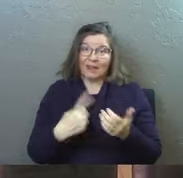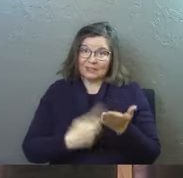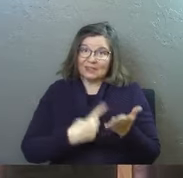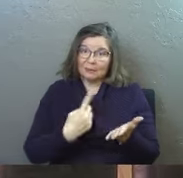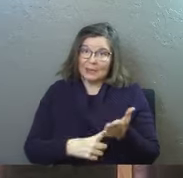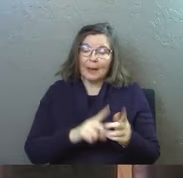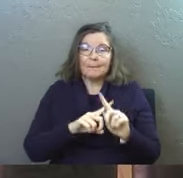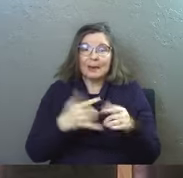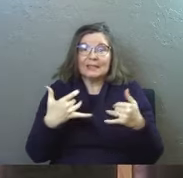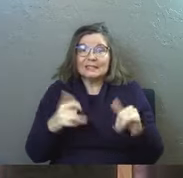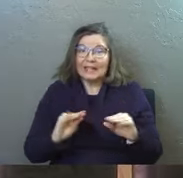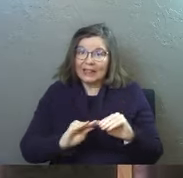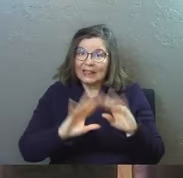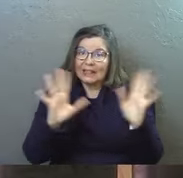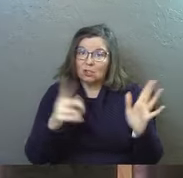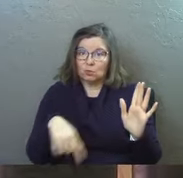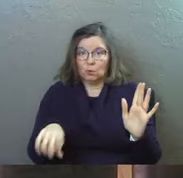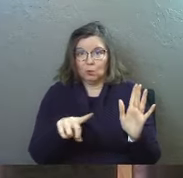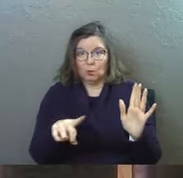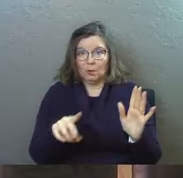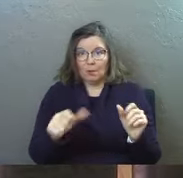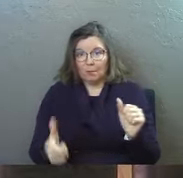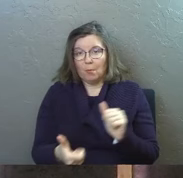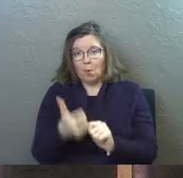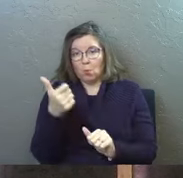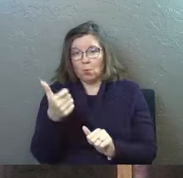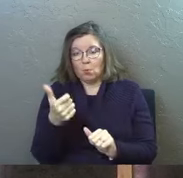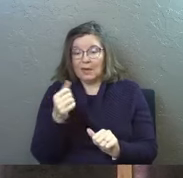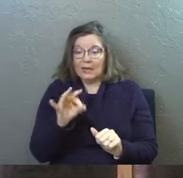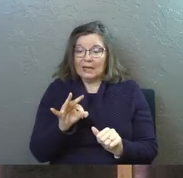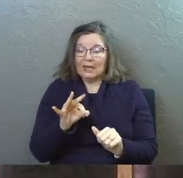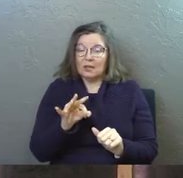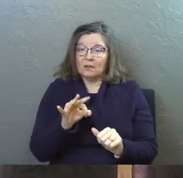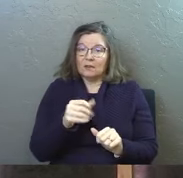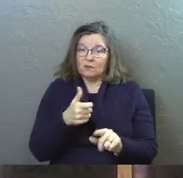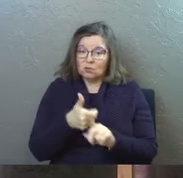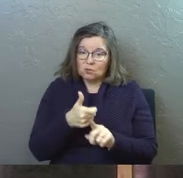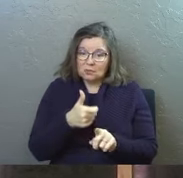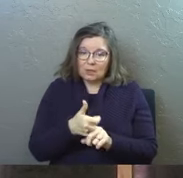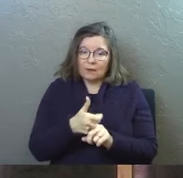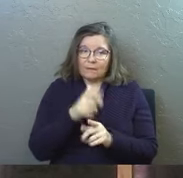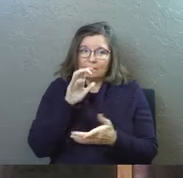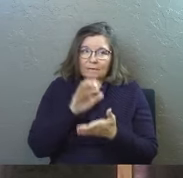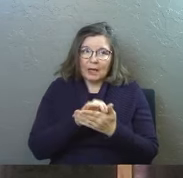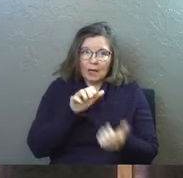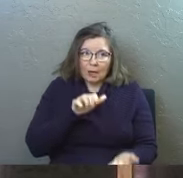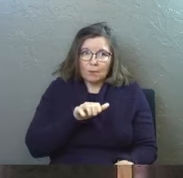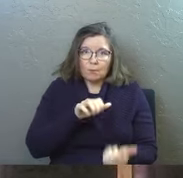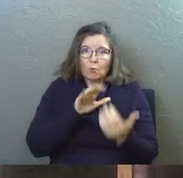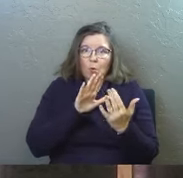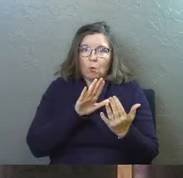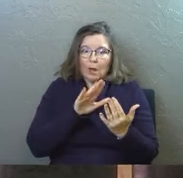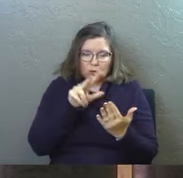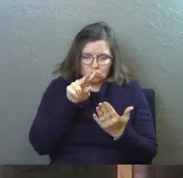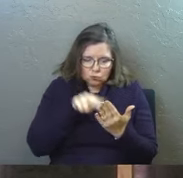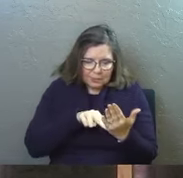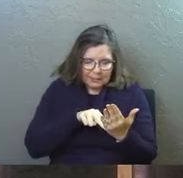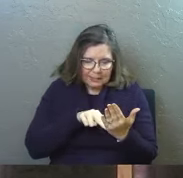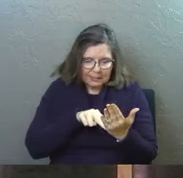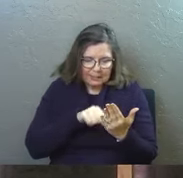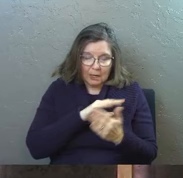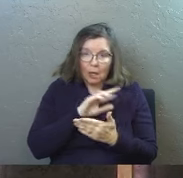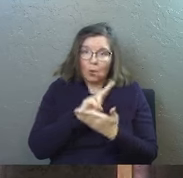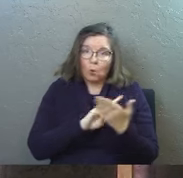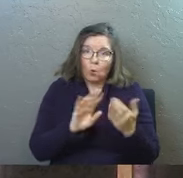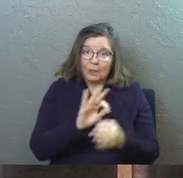sometimes but it's still clear to you and if you faithfully approach God's word and you read it and you bring